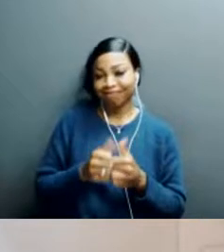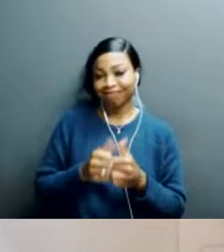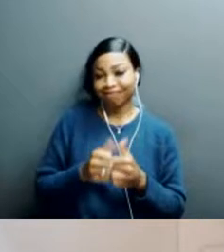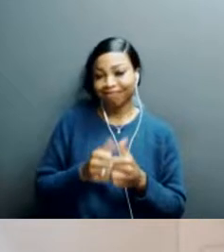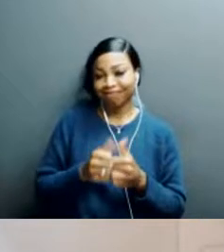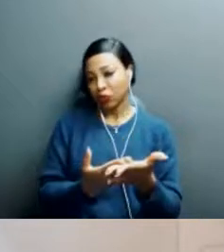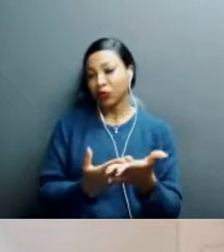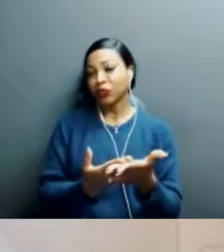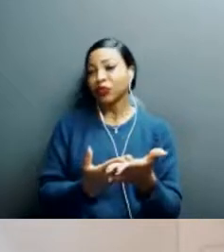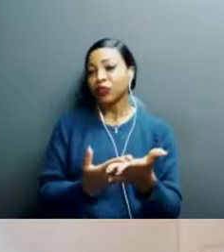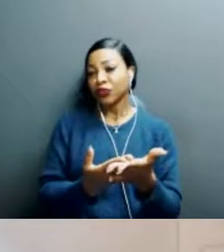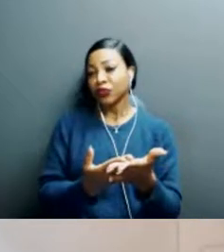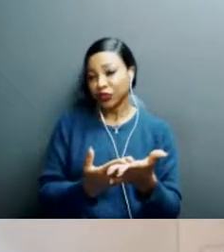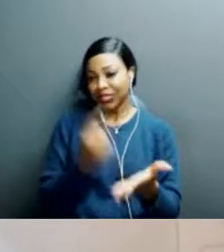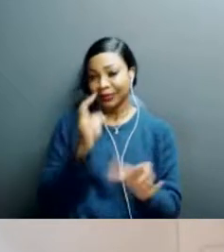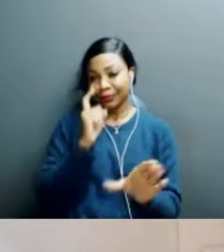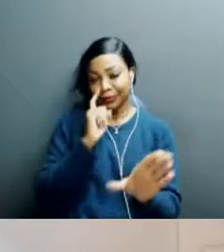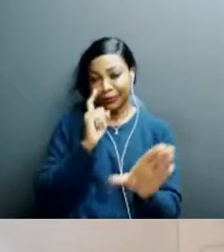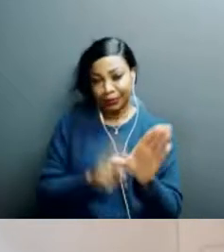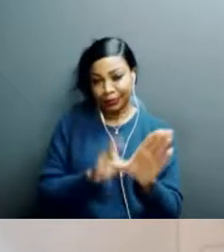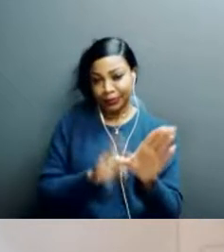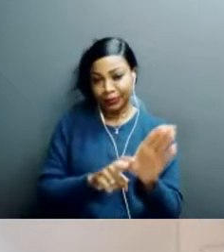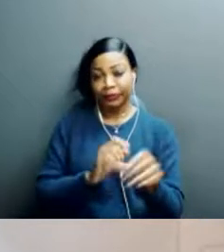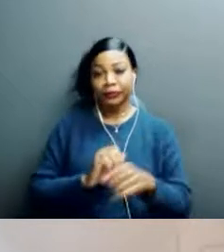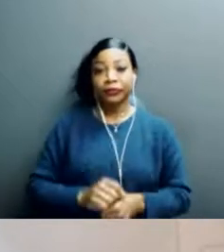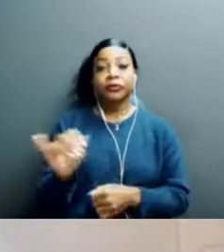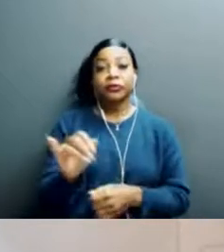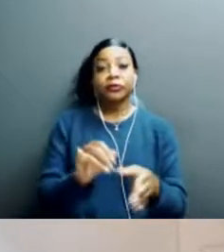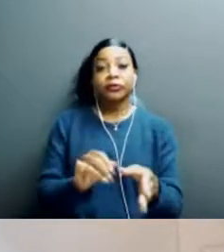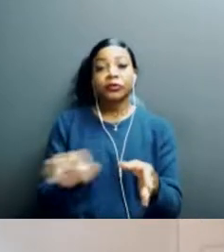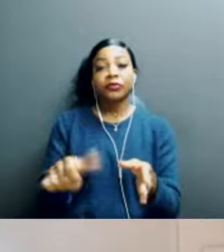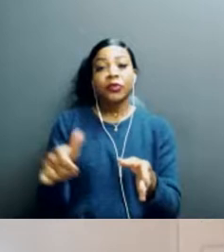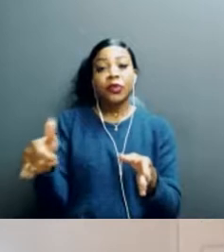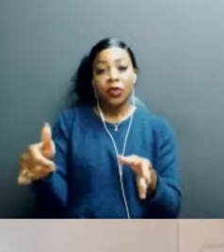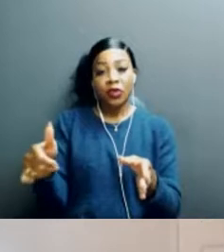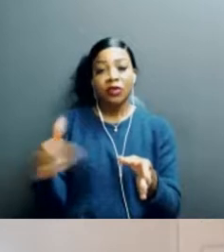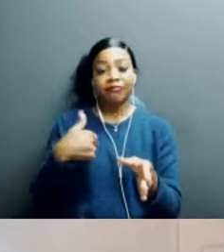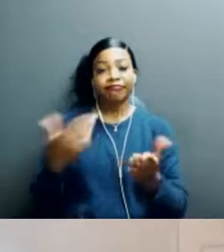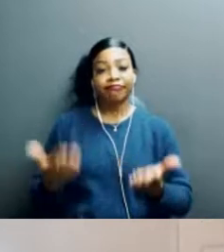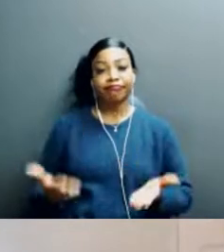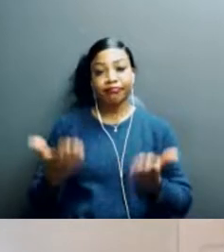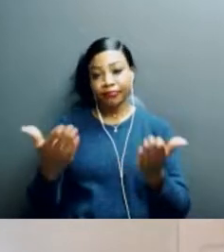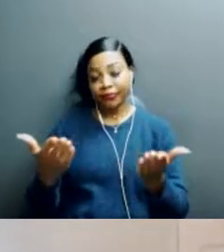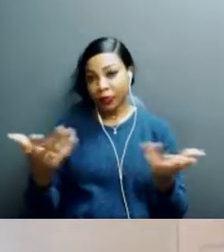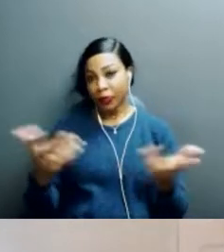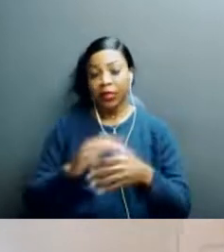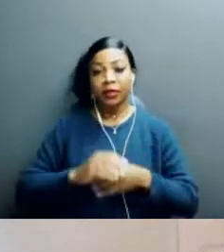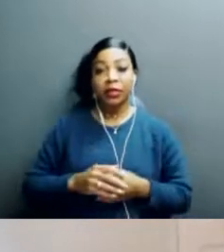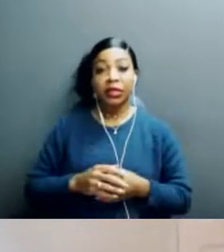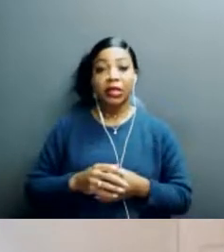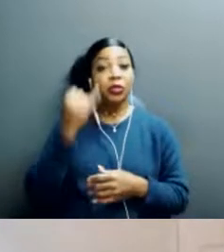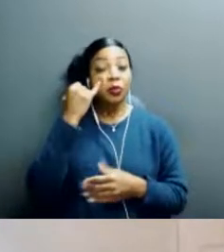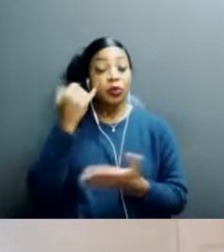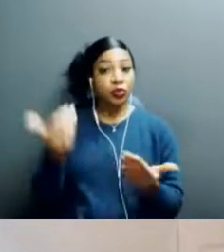your endpoint is compromised. I will say that one of the things that I always recommend is create it. When you get a new